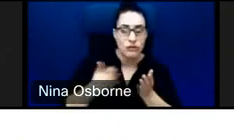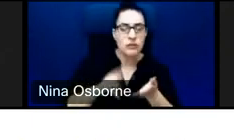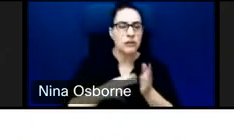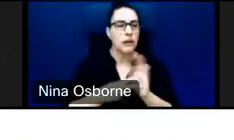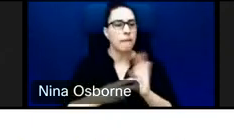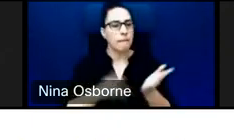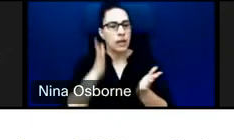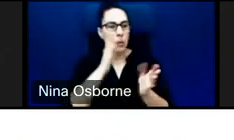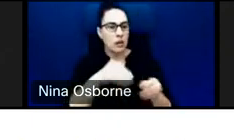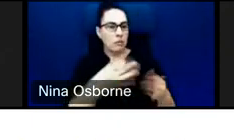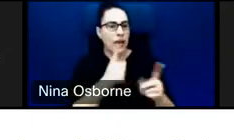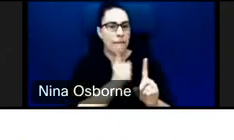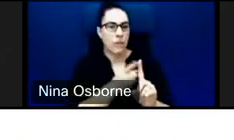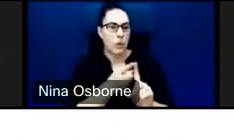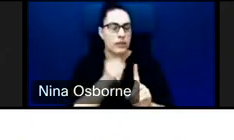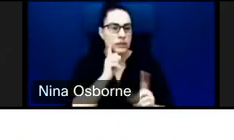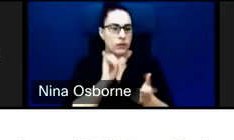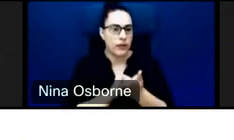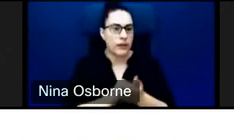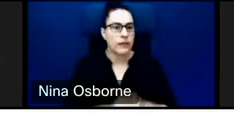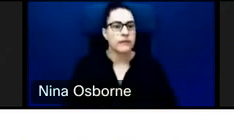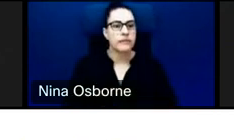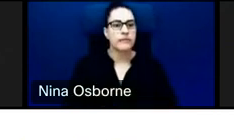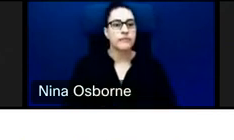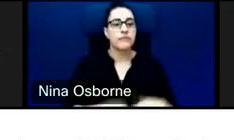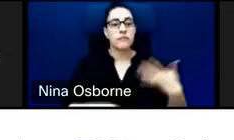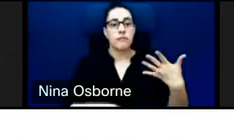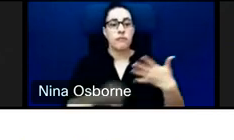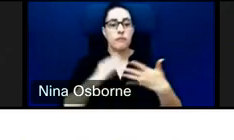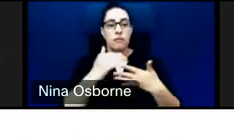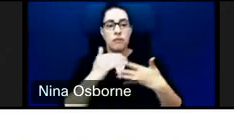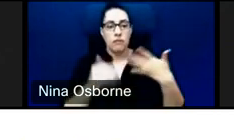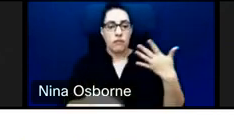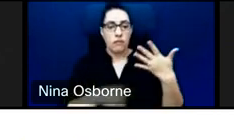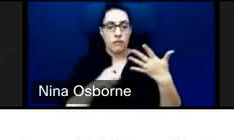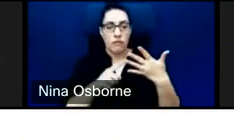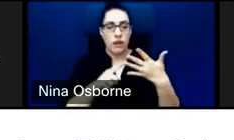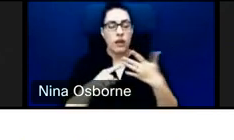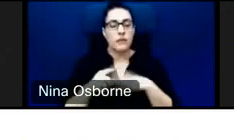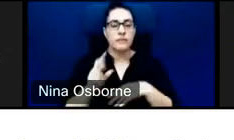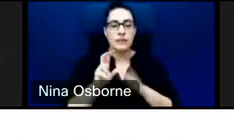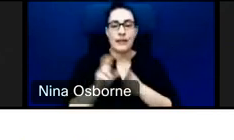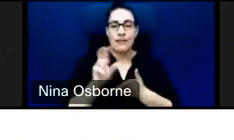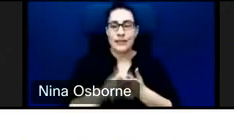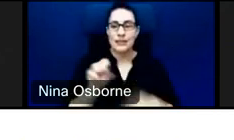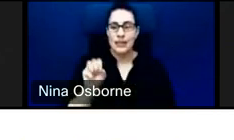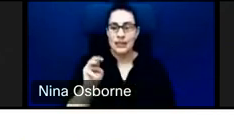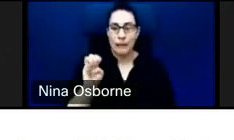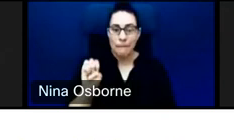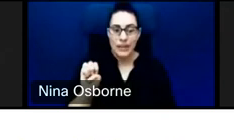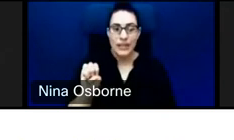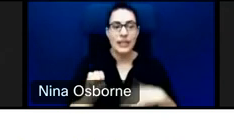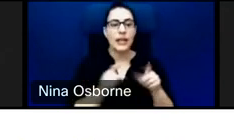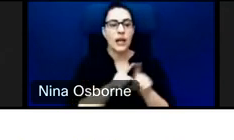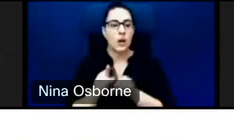points. Other indicators are investment in SMEs and investment in underserved geographies within